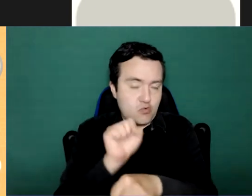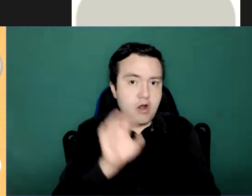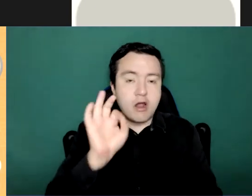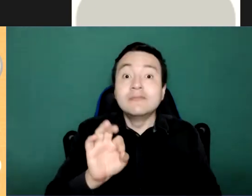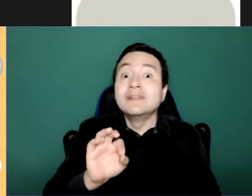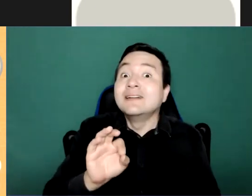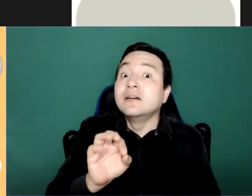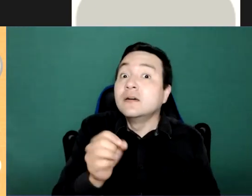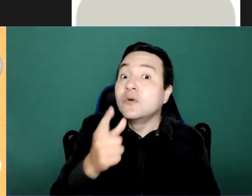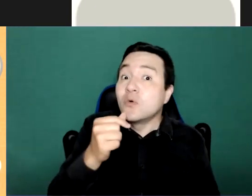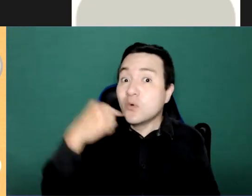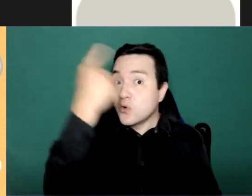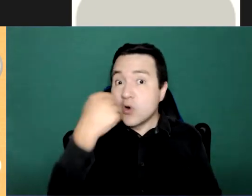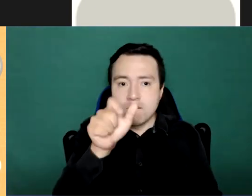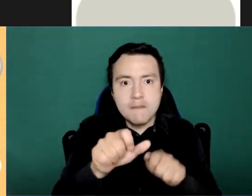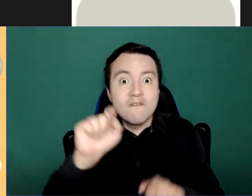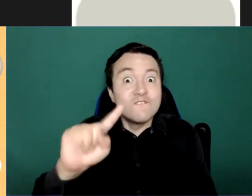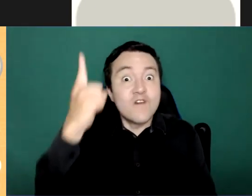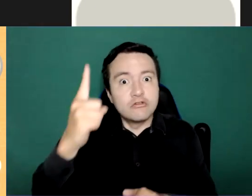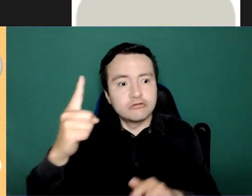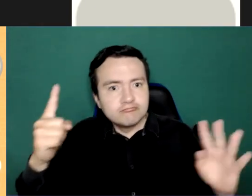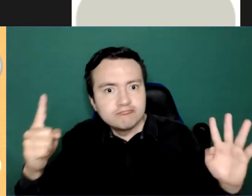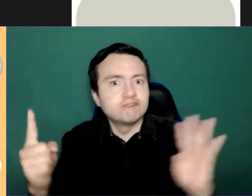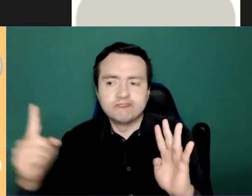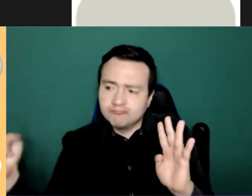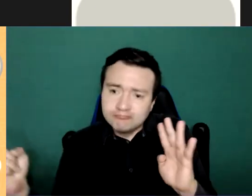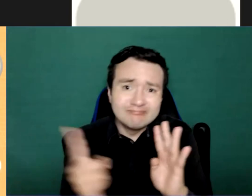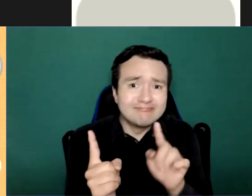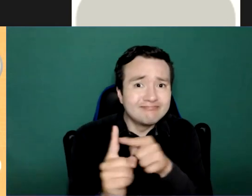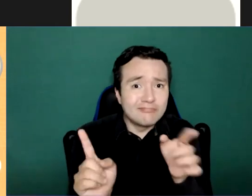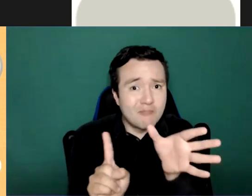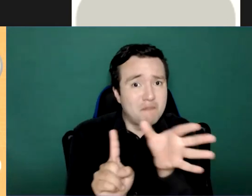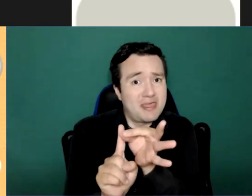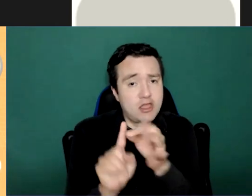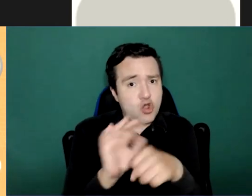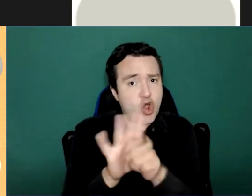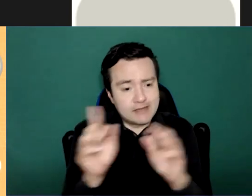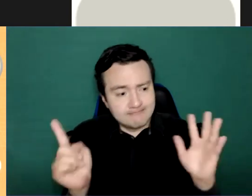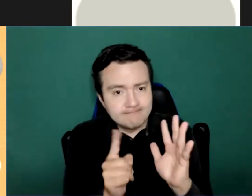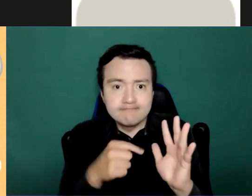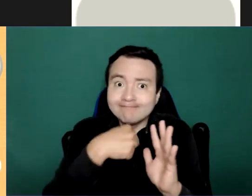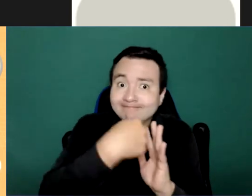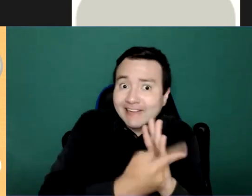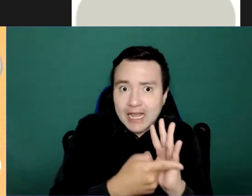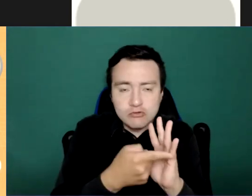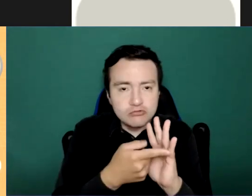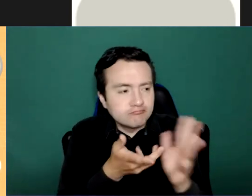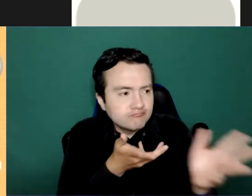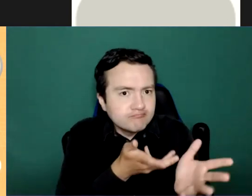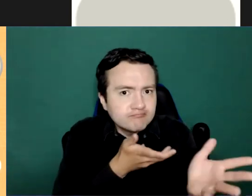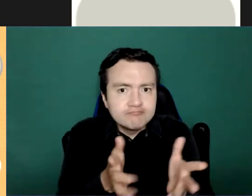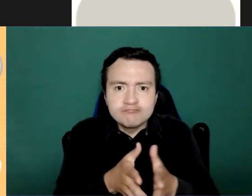So for first-line health care providers, it is important that they be